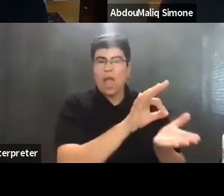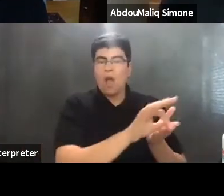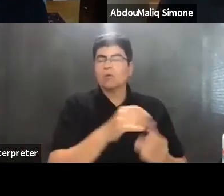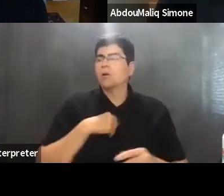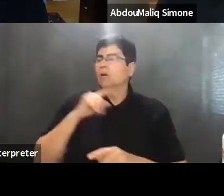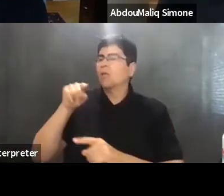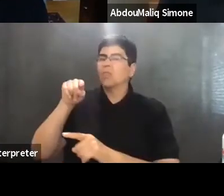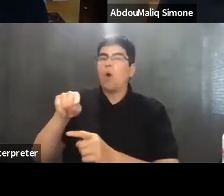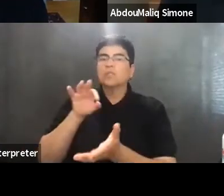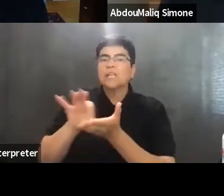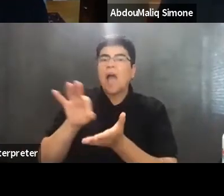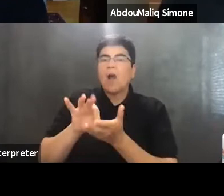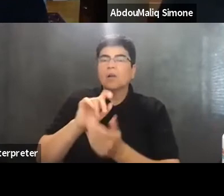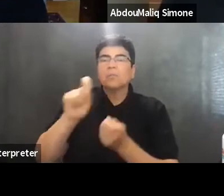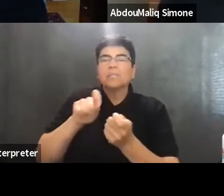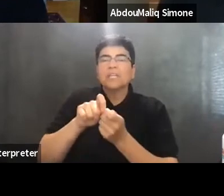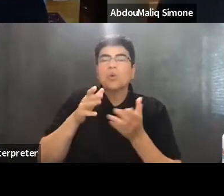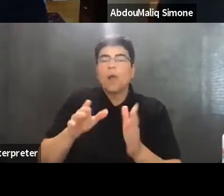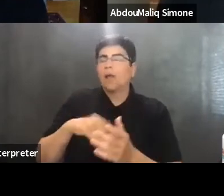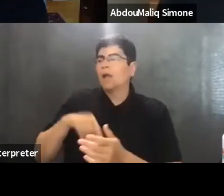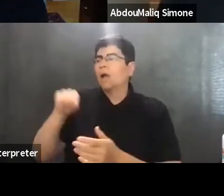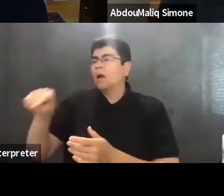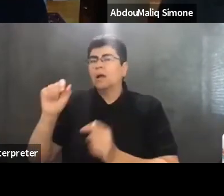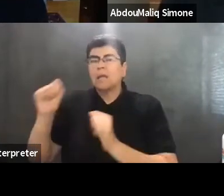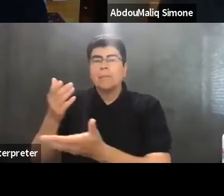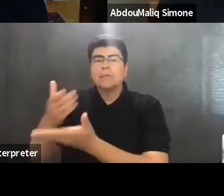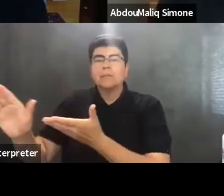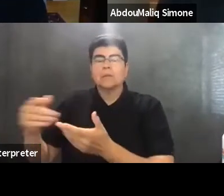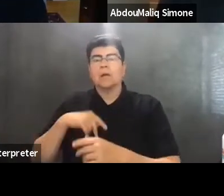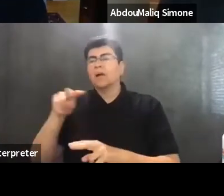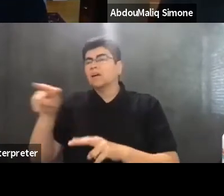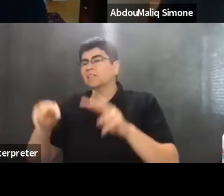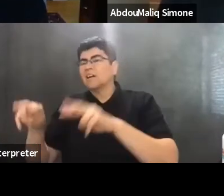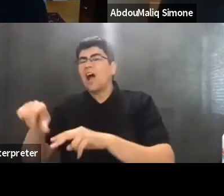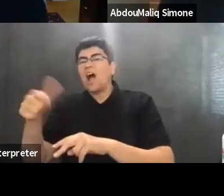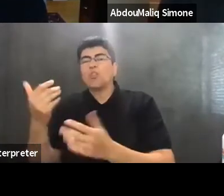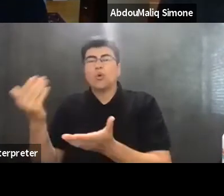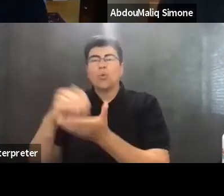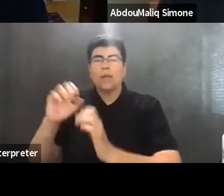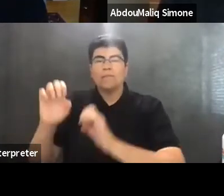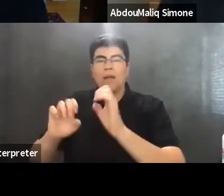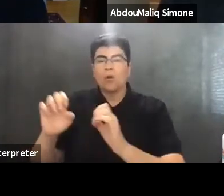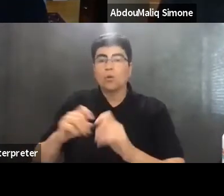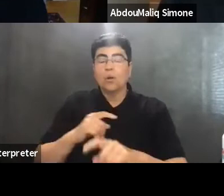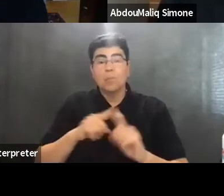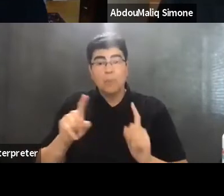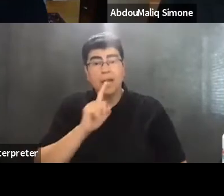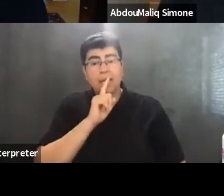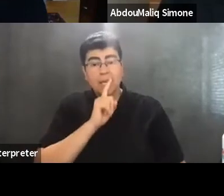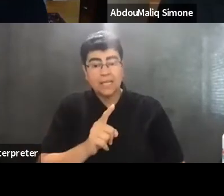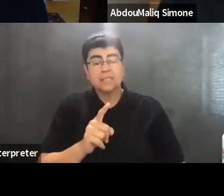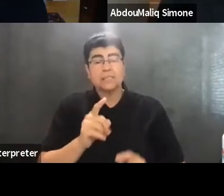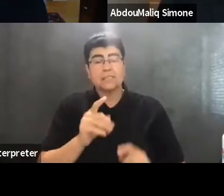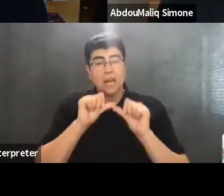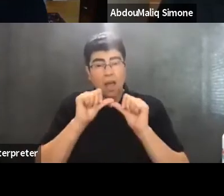a particular way. Those that can be dismissed, those that can be revalued. And, but it is, but it is, it is an